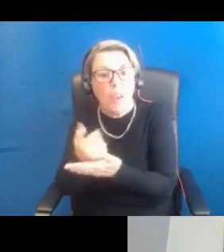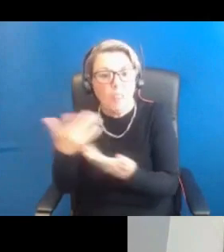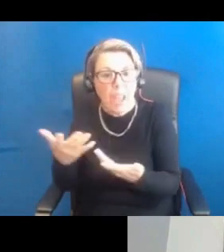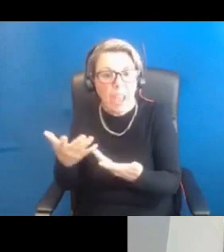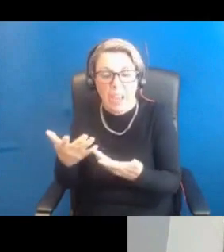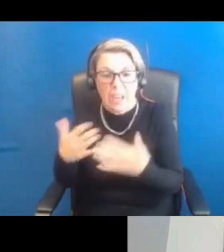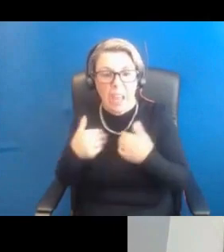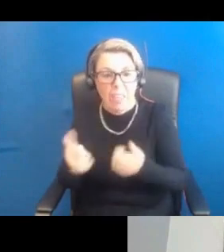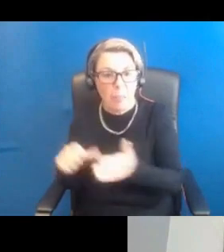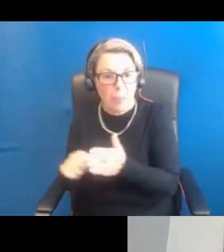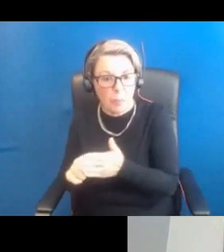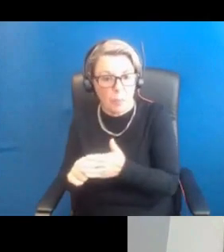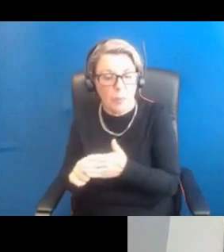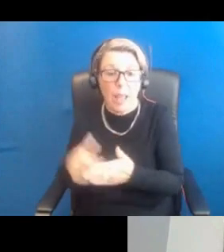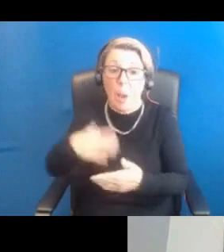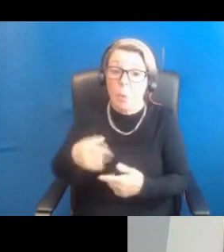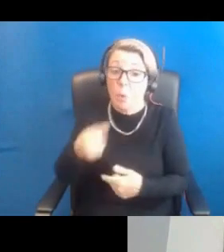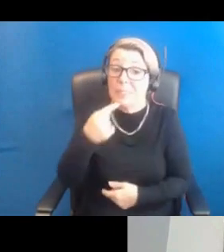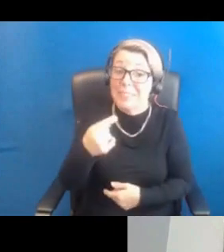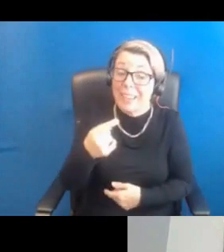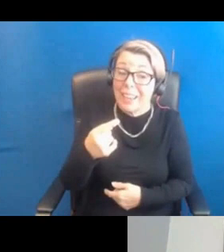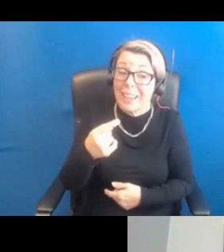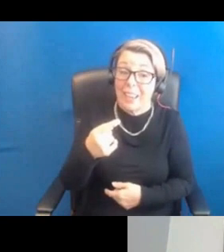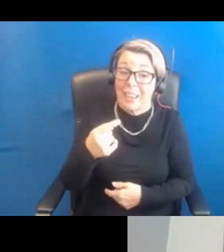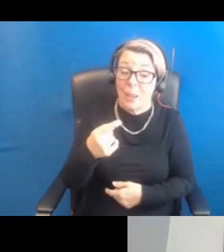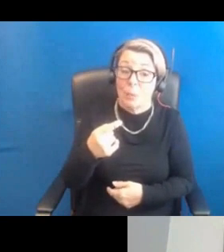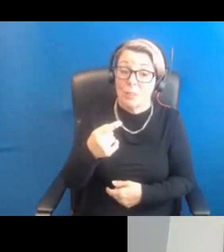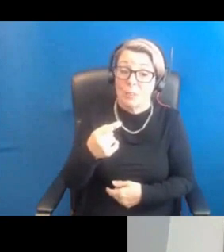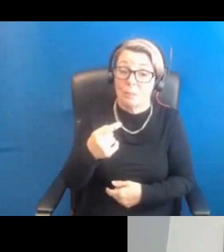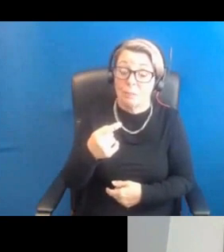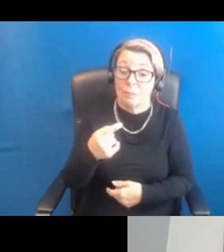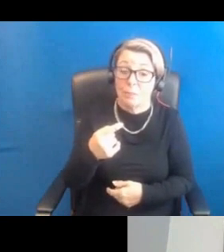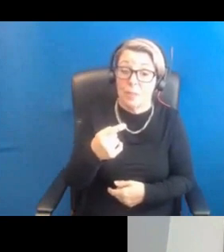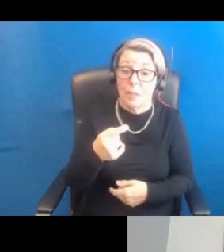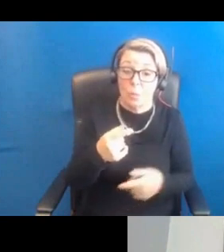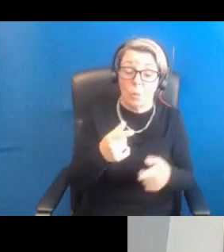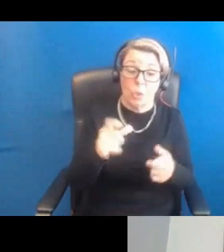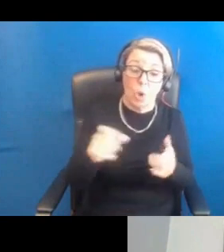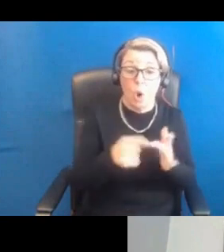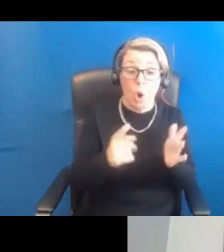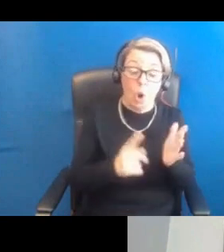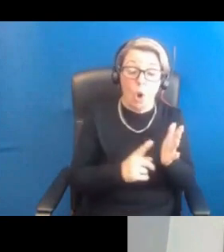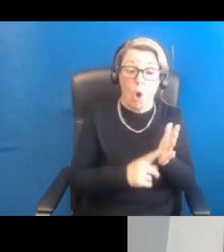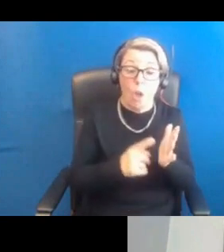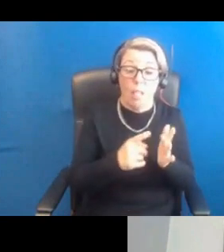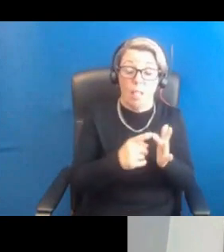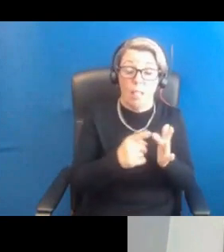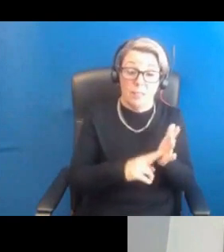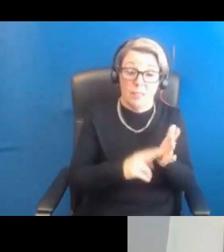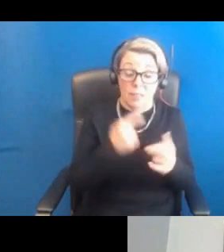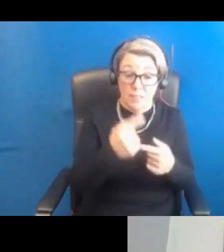just like to reiterate what Professor Duncan said, that actually for women who have polycystic ovarian syndrome,